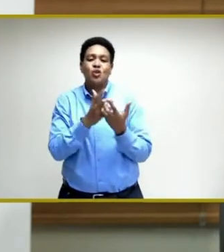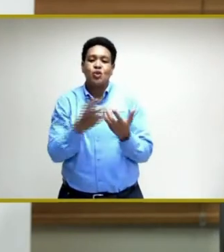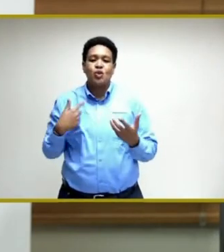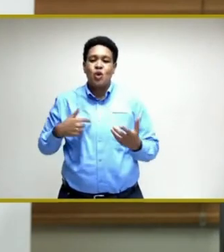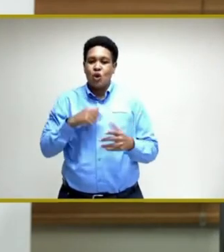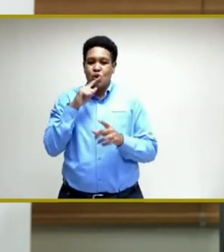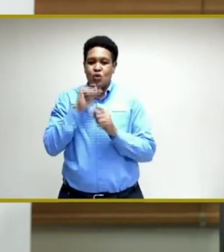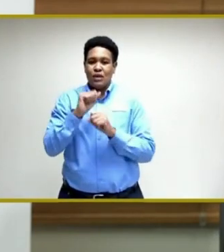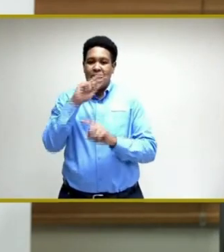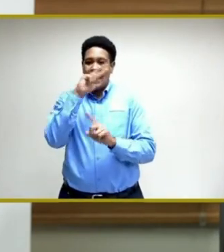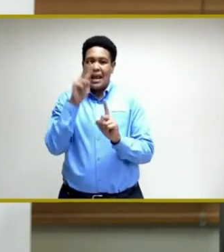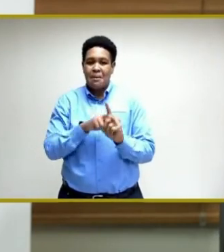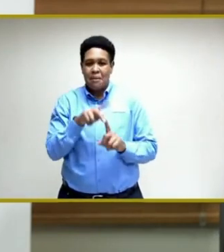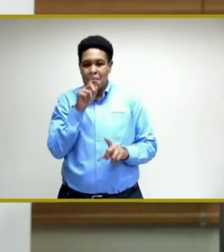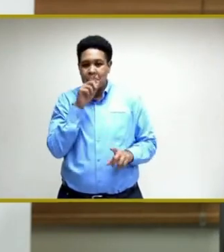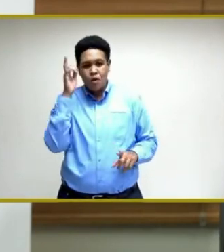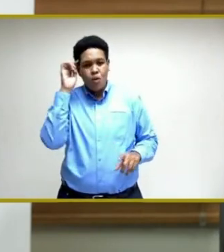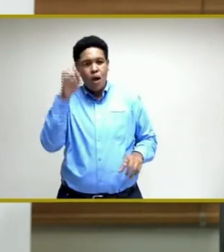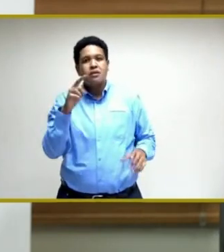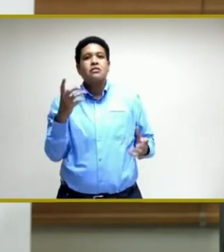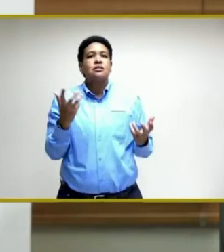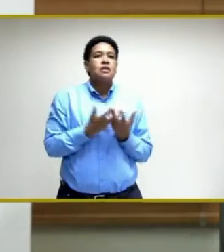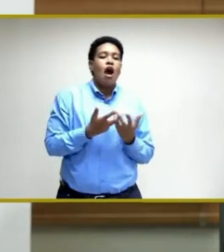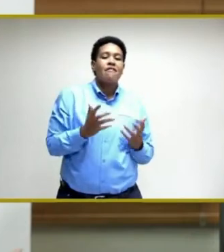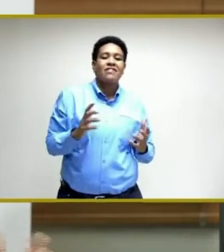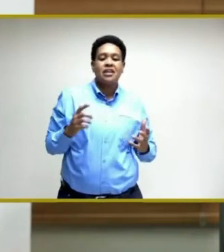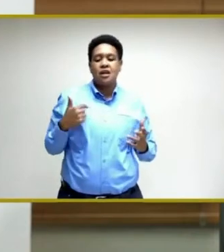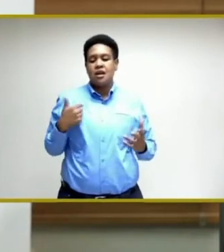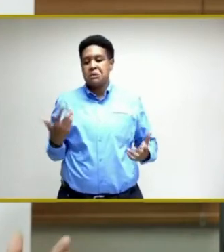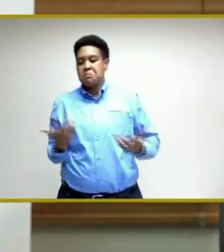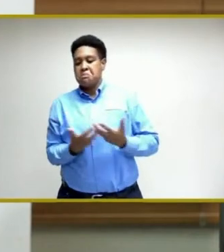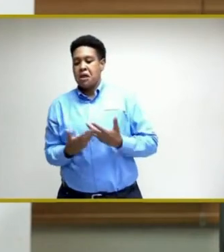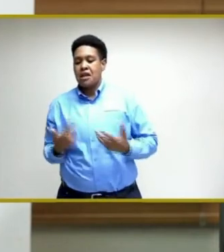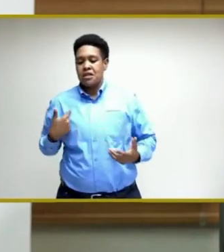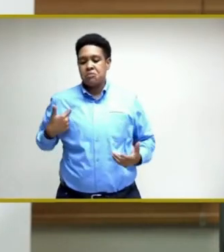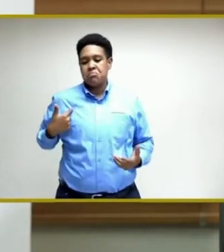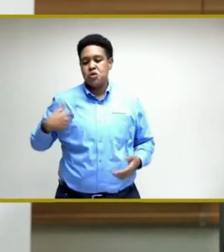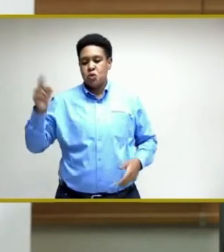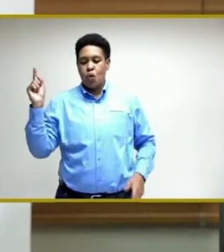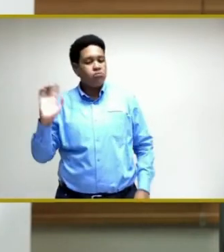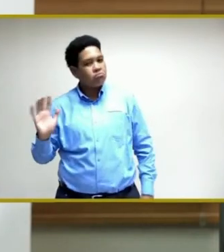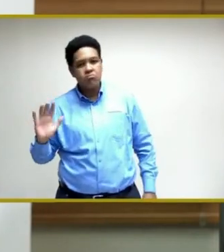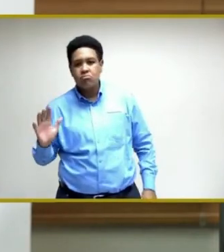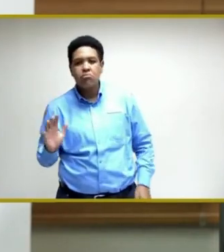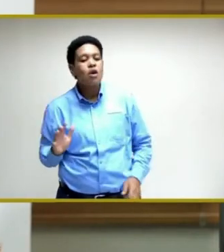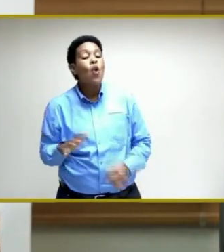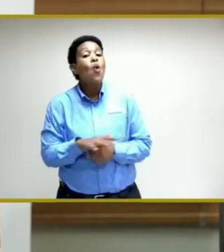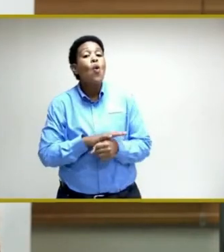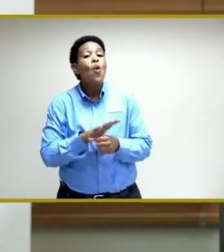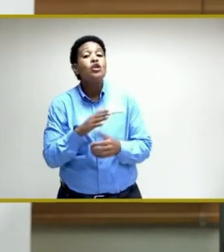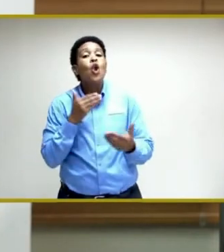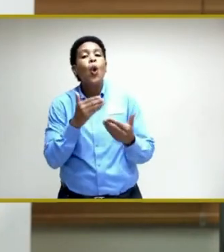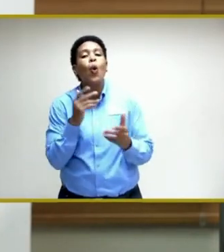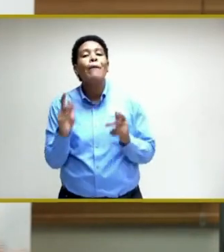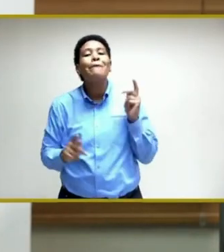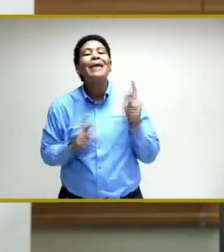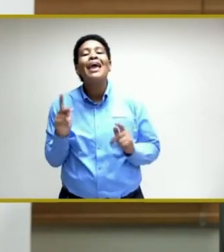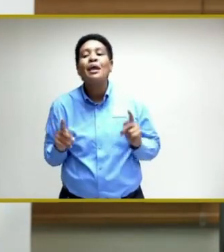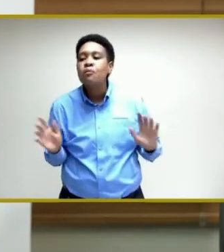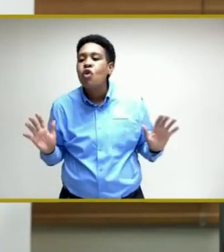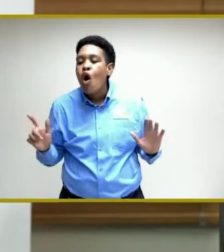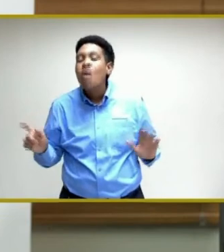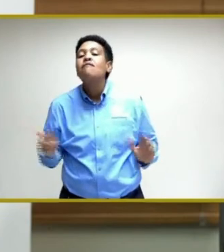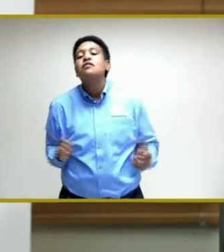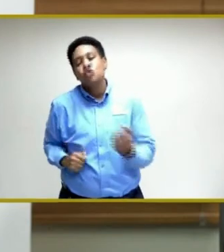implementing, because it's convenient. Sites that are close to the people and can provide the support of the entire